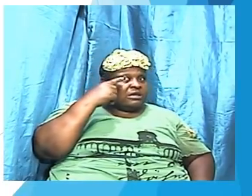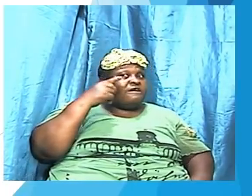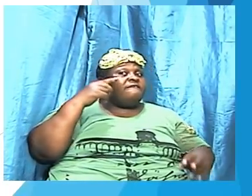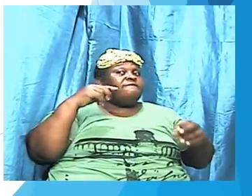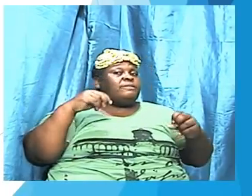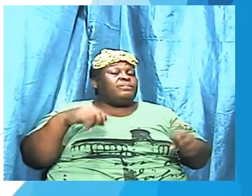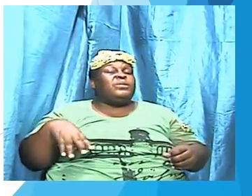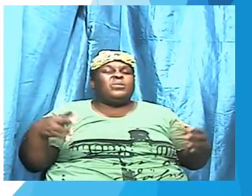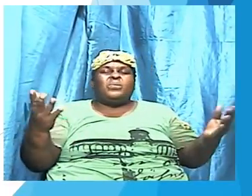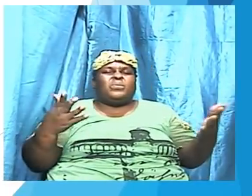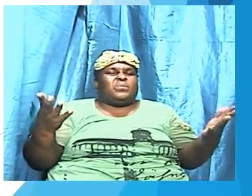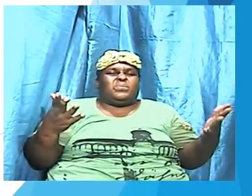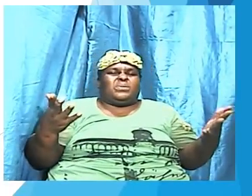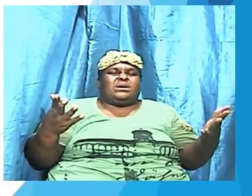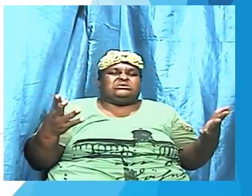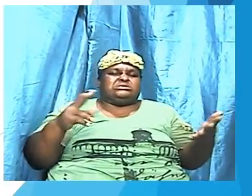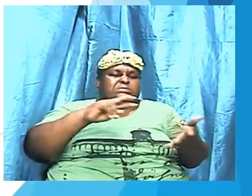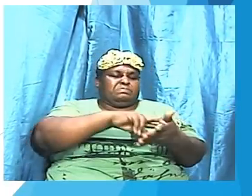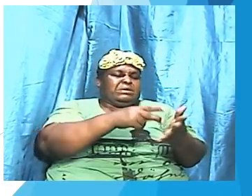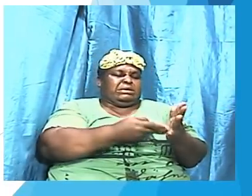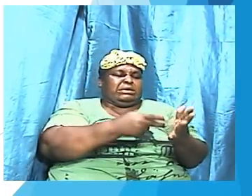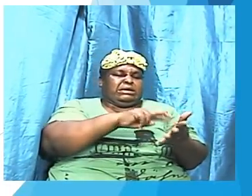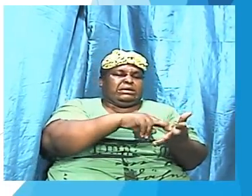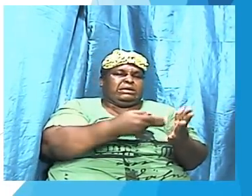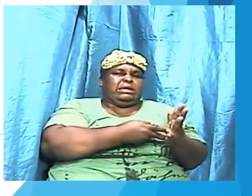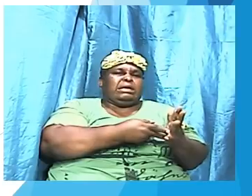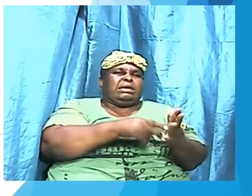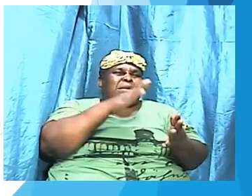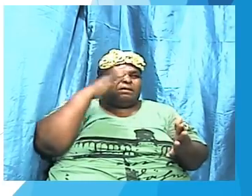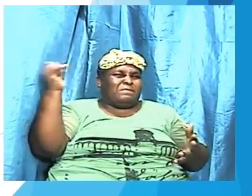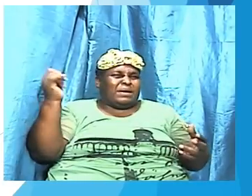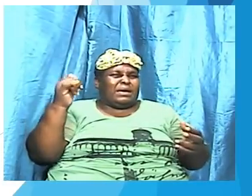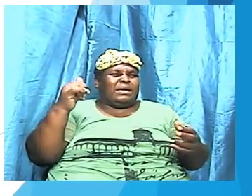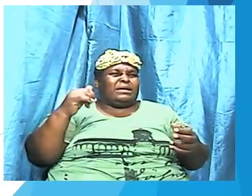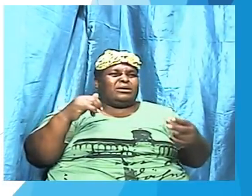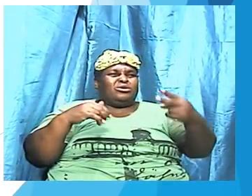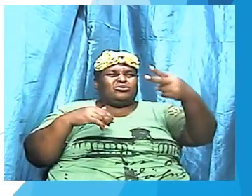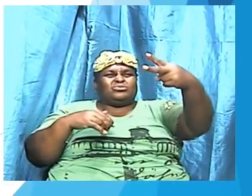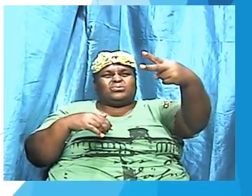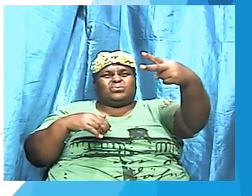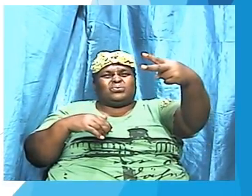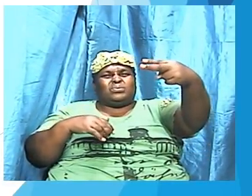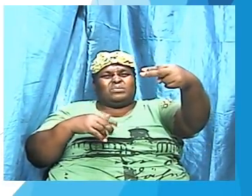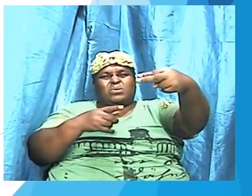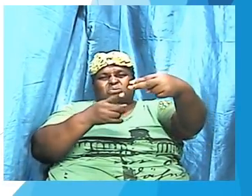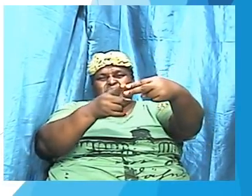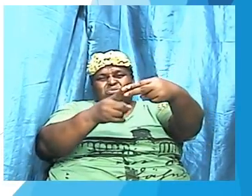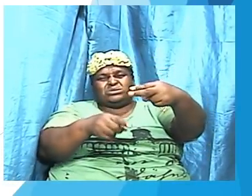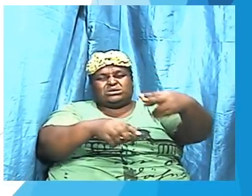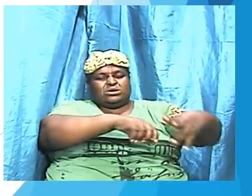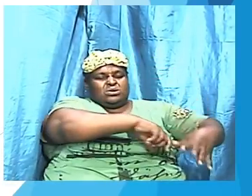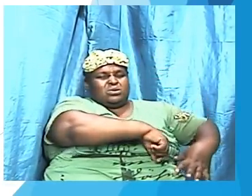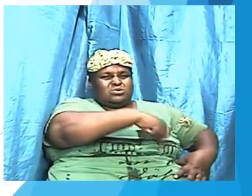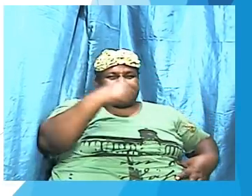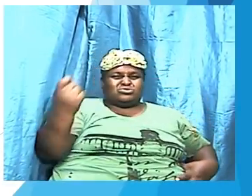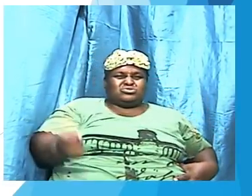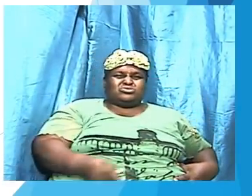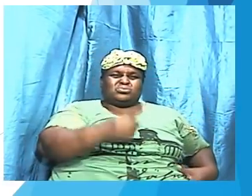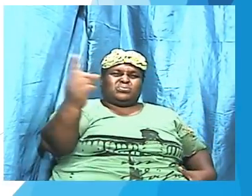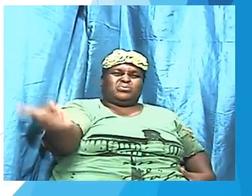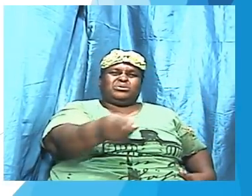what do we now mean by the two mounted sword let me explain